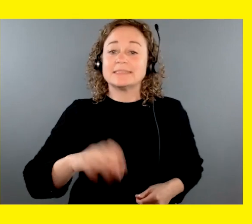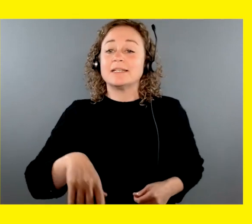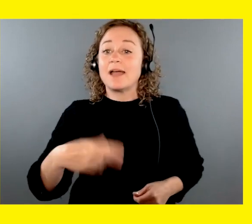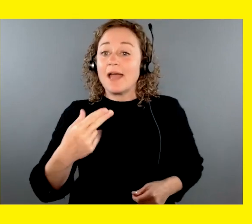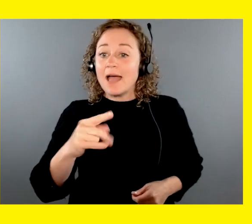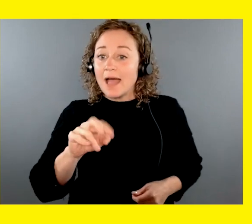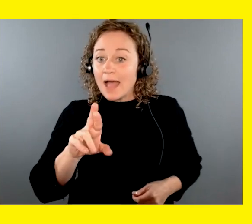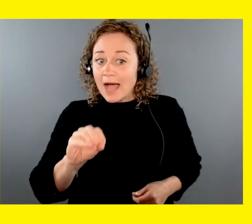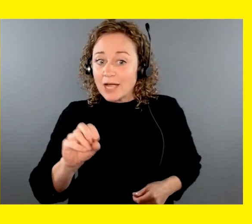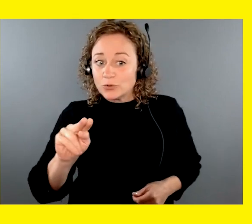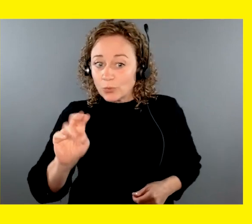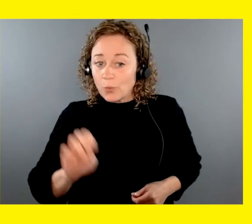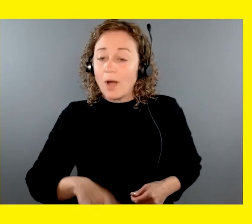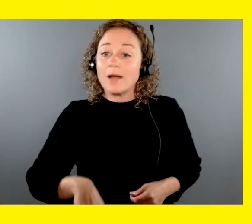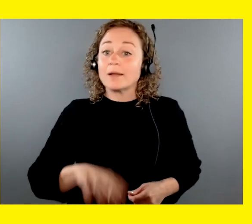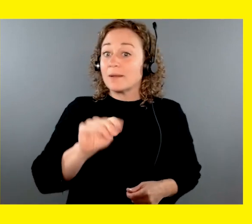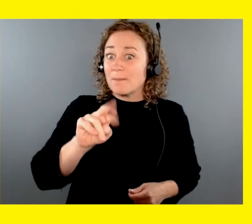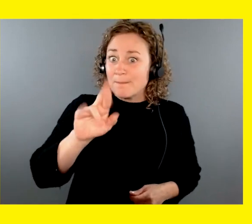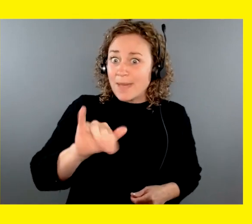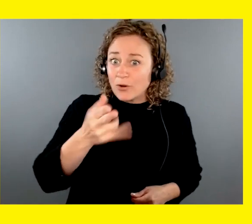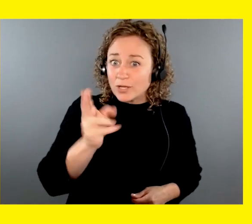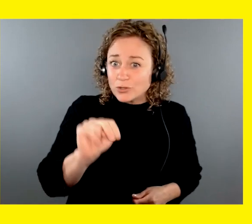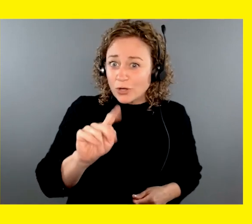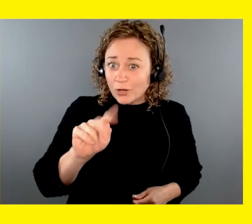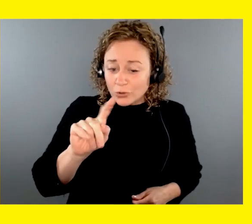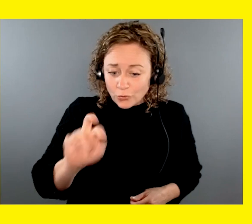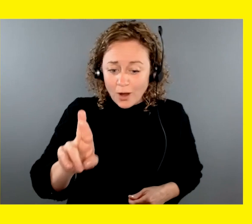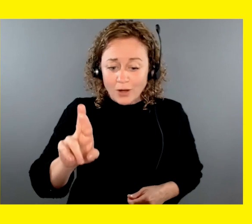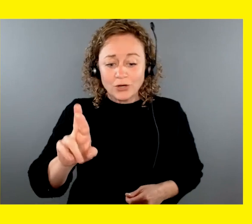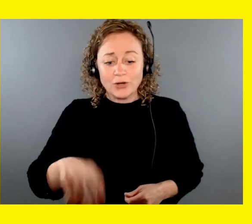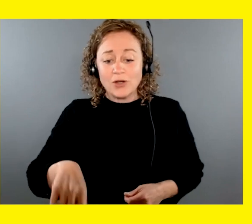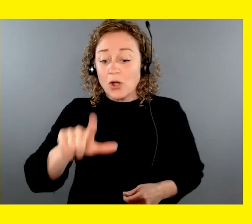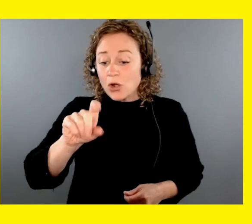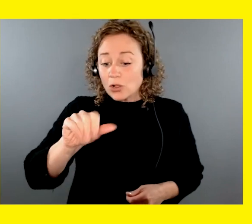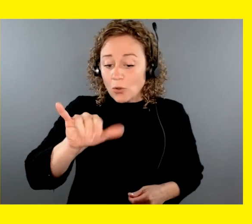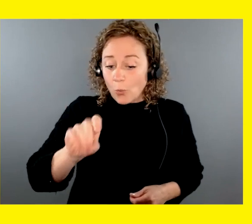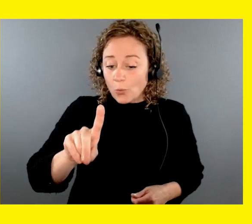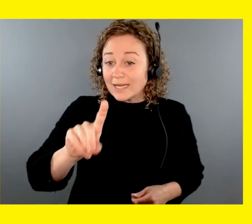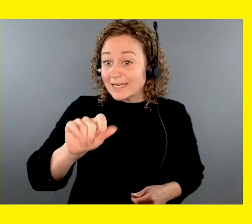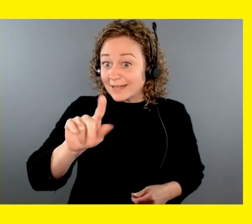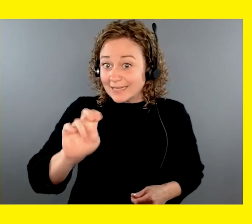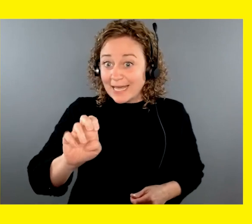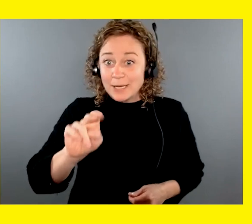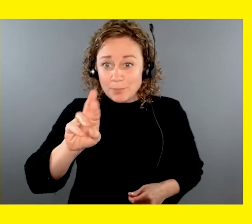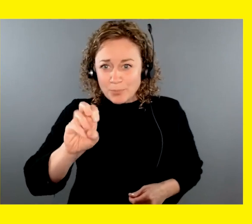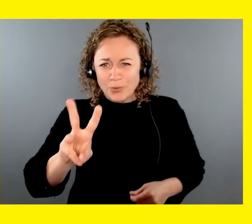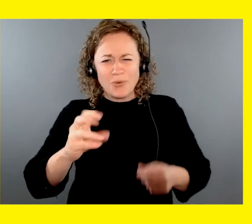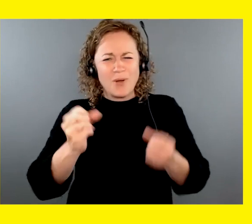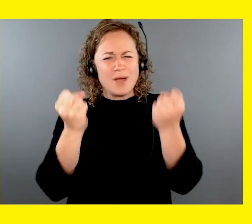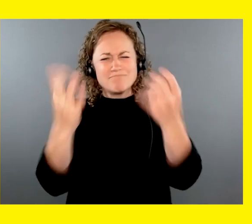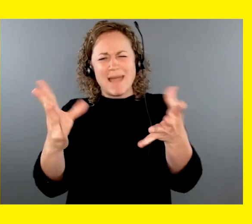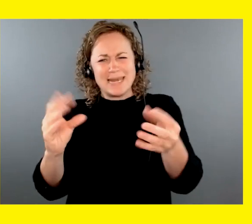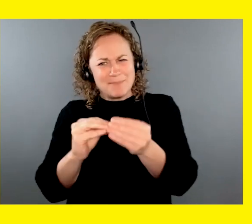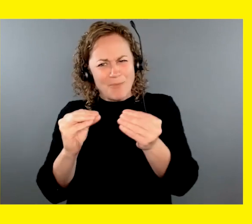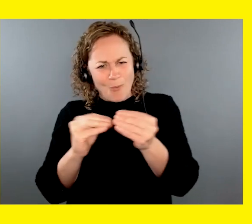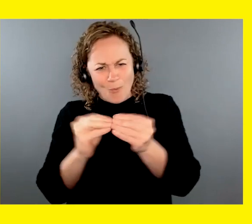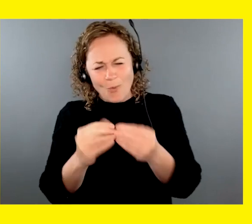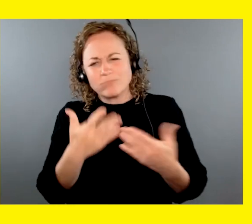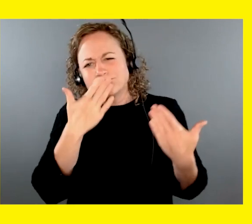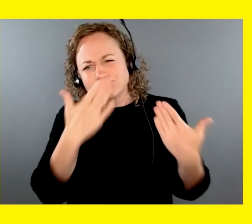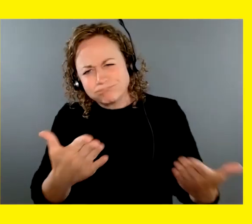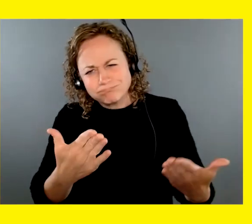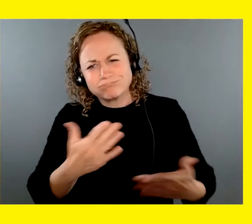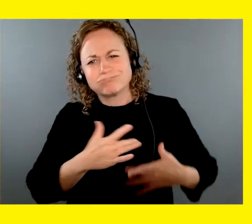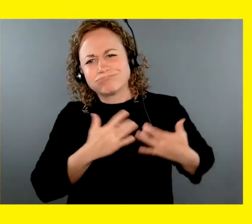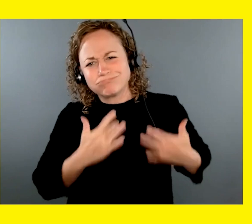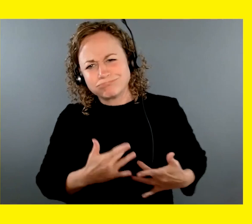Mary and John Crocker, and many more who make our program possible. Thanks again to all of our generous supporters. Now, please join me in welcoming